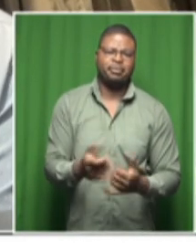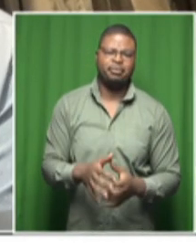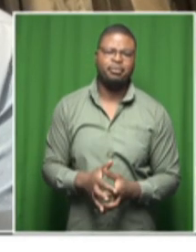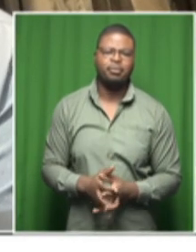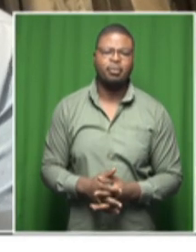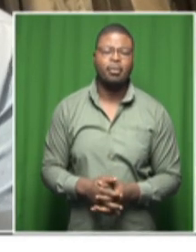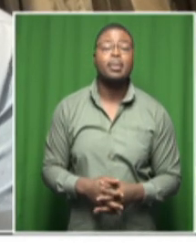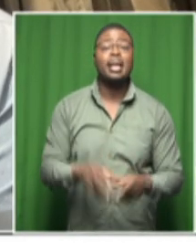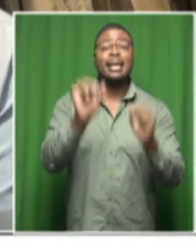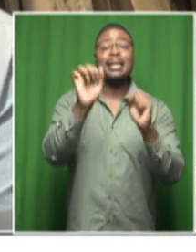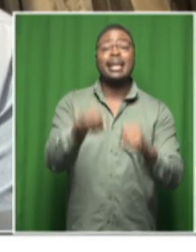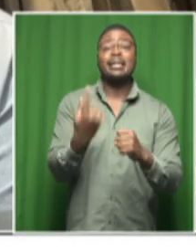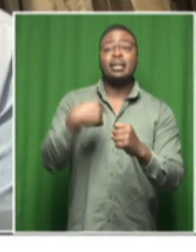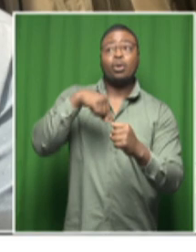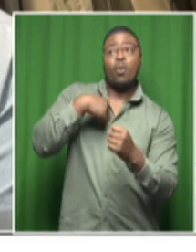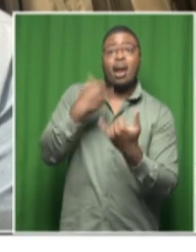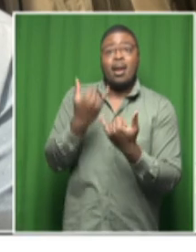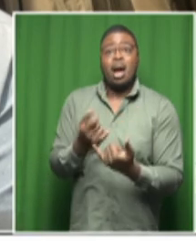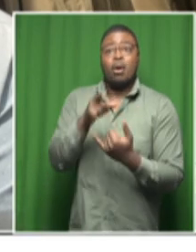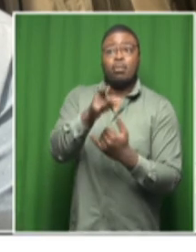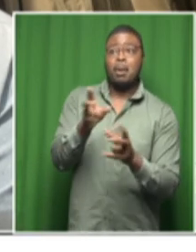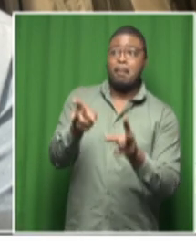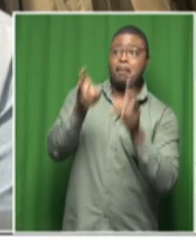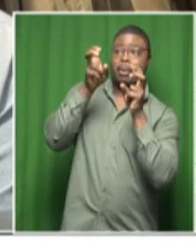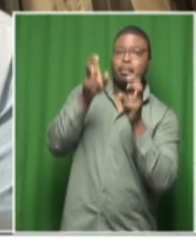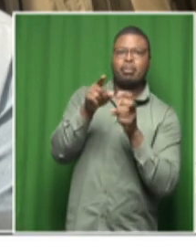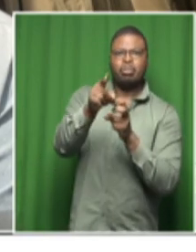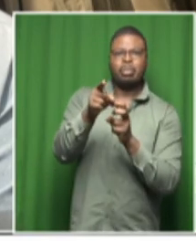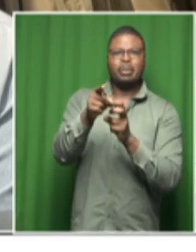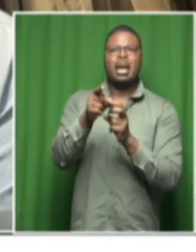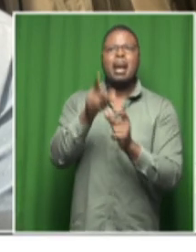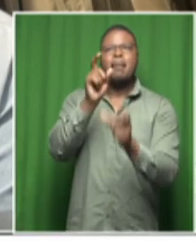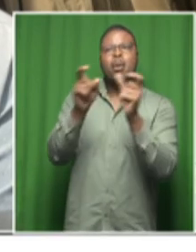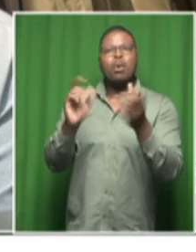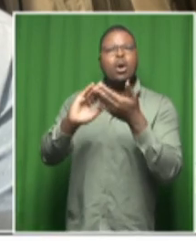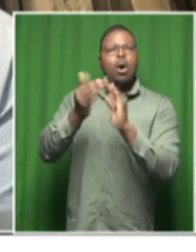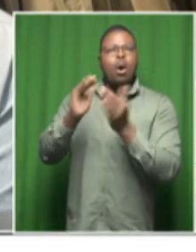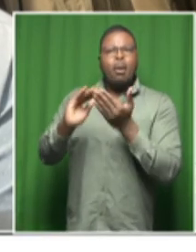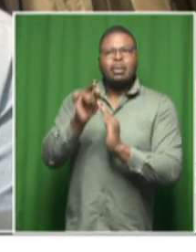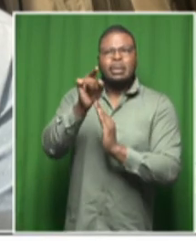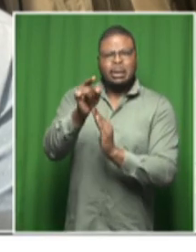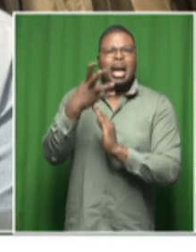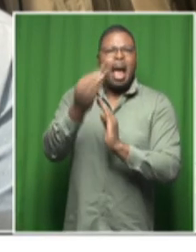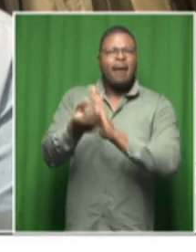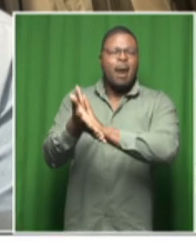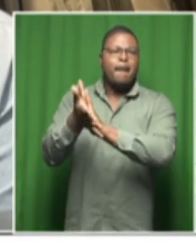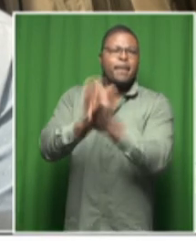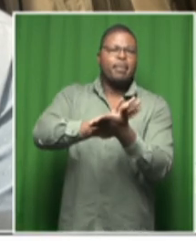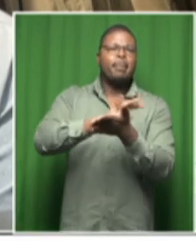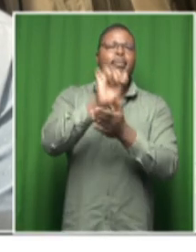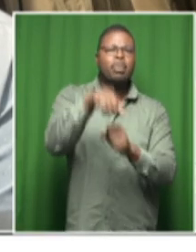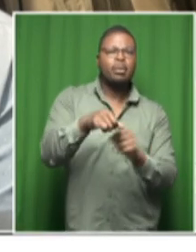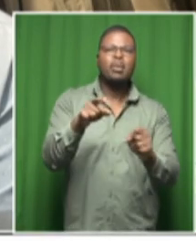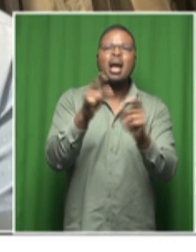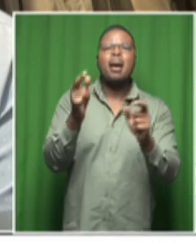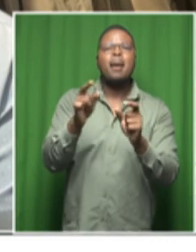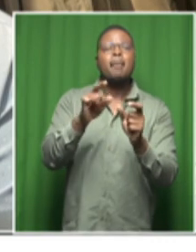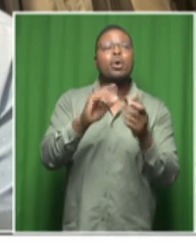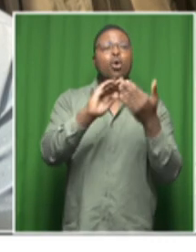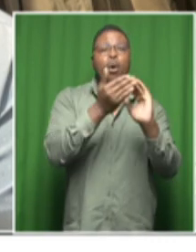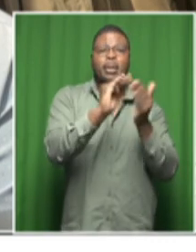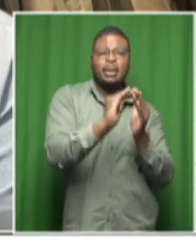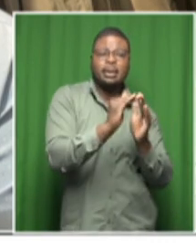and the reaction from a lot of members in the community and in communities like this that live right next to mines who